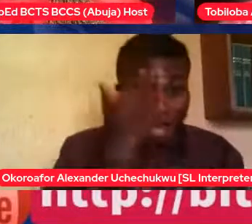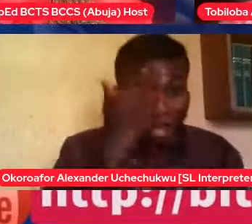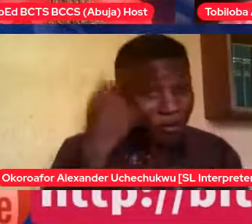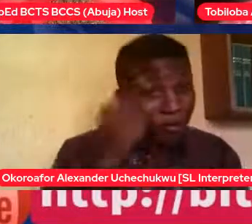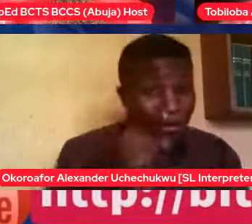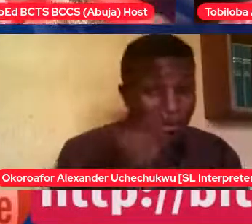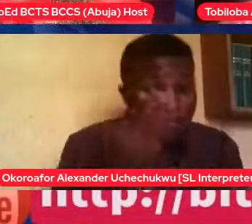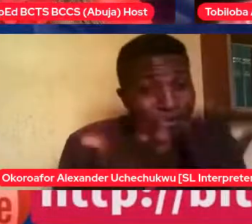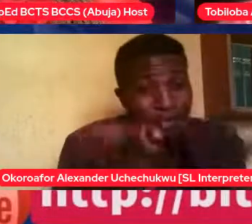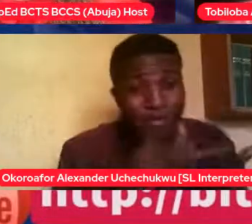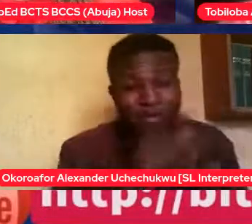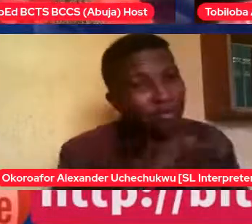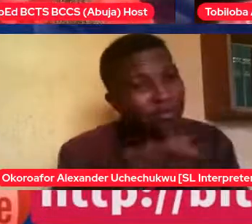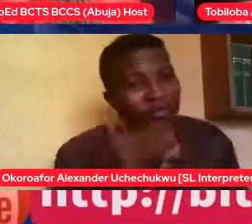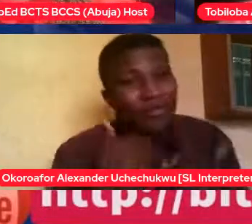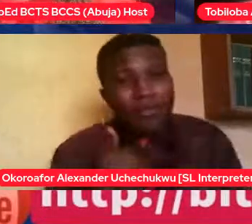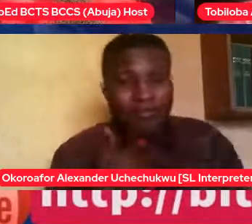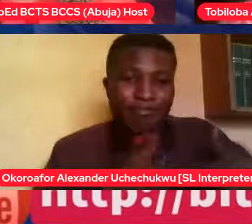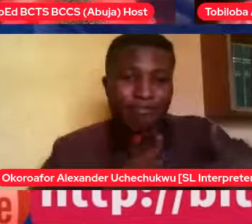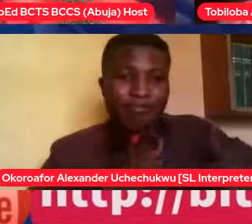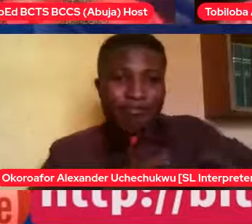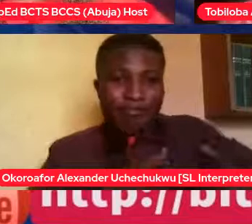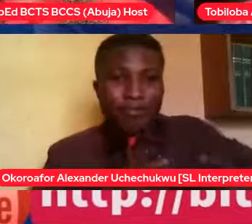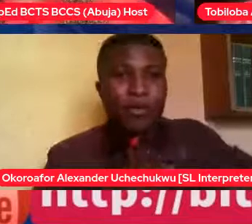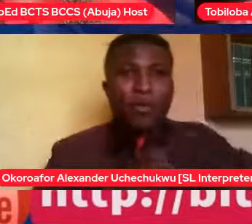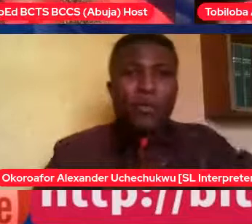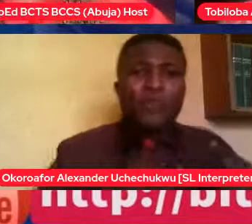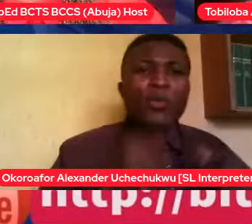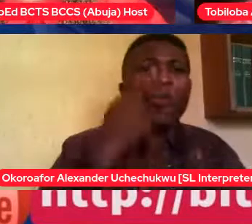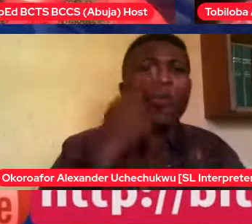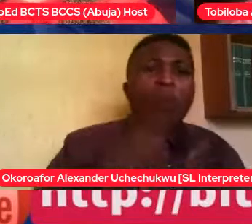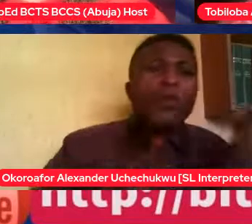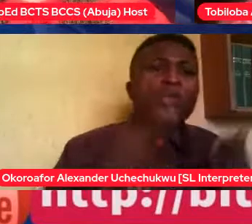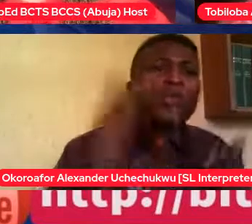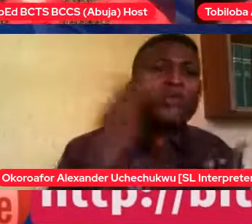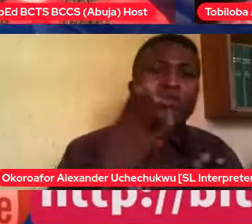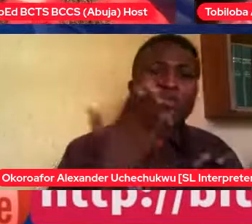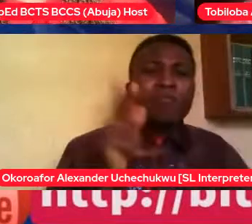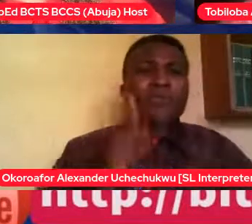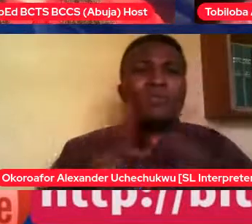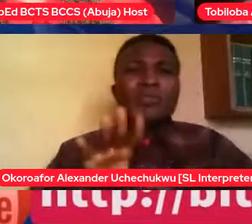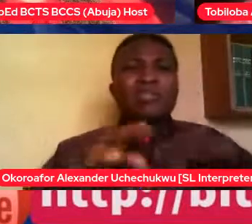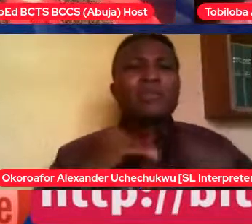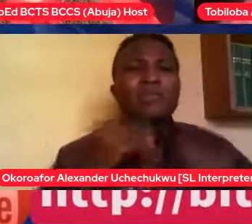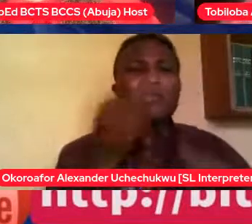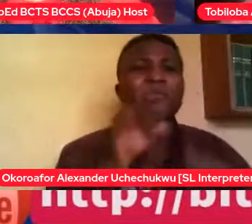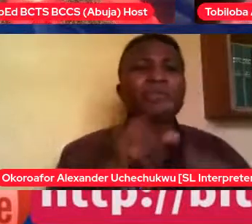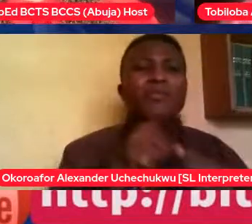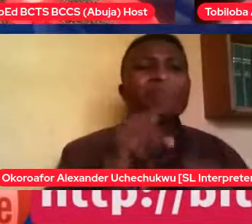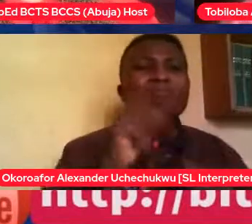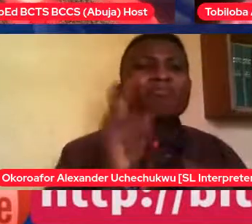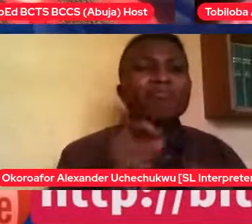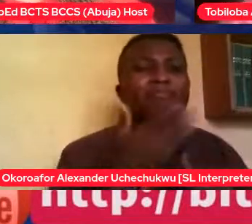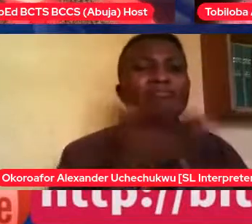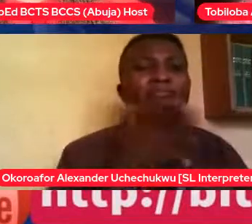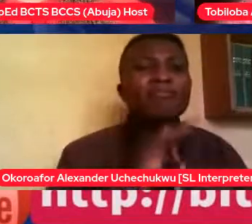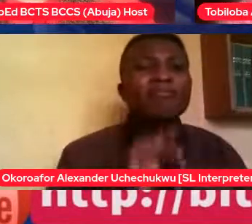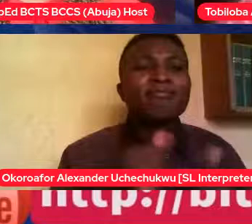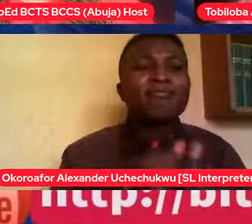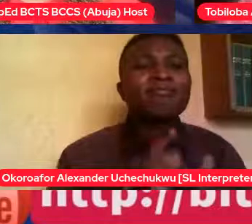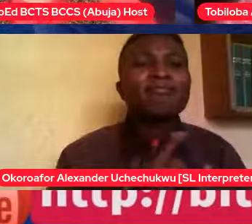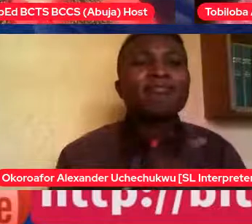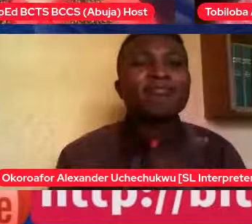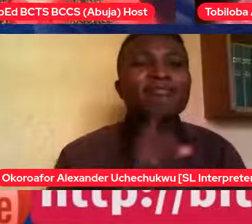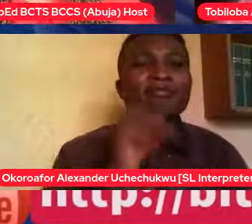acceptance of you and what was it like? Please share with us. Okay. So, let's see. So, let's track back a little. So,